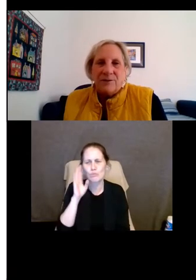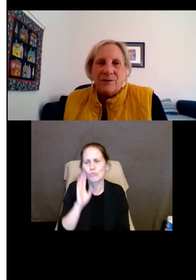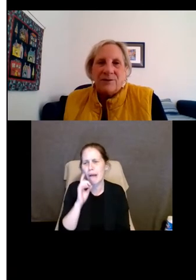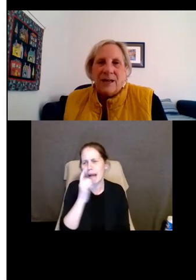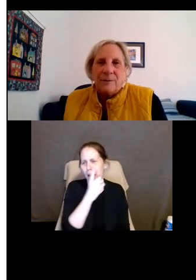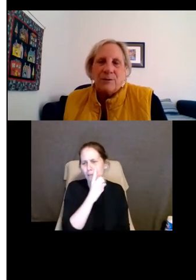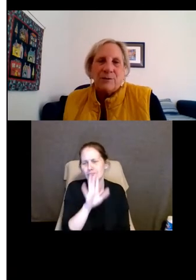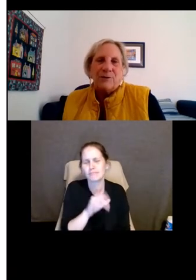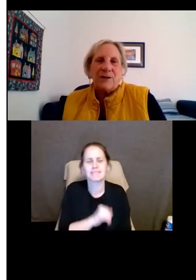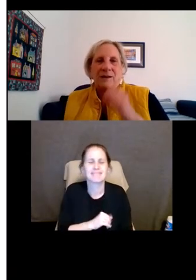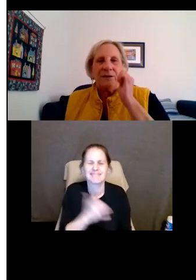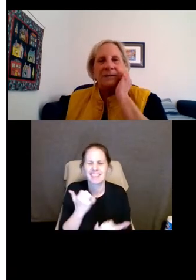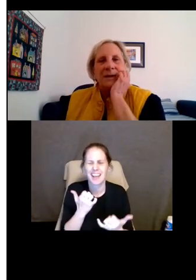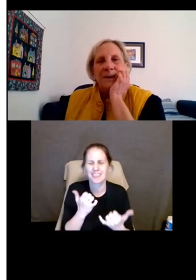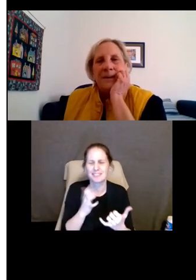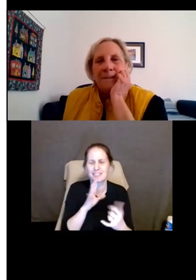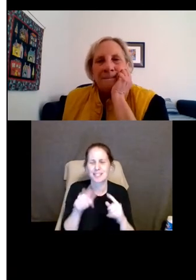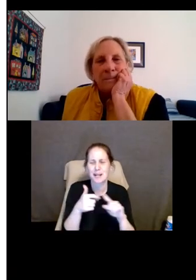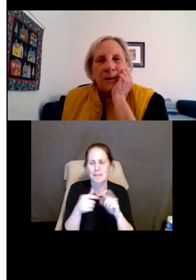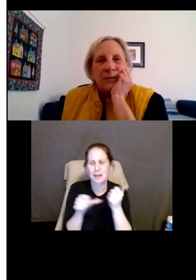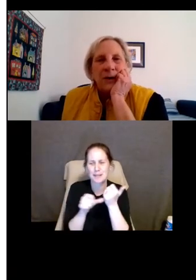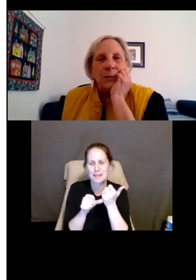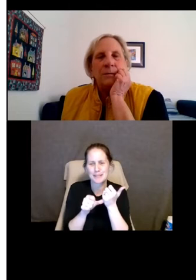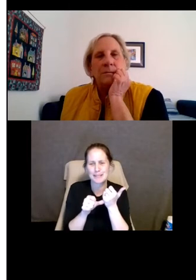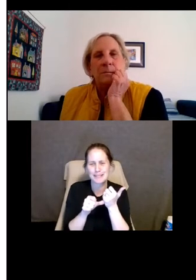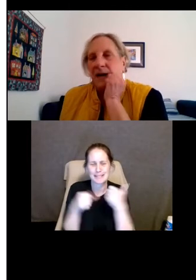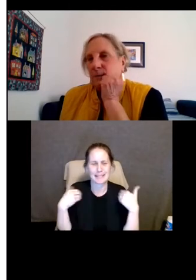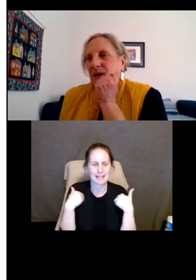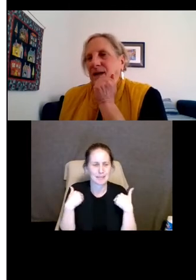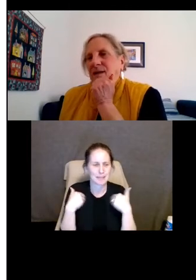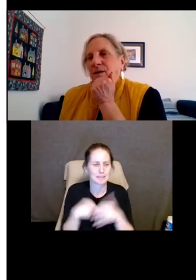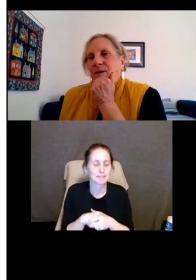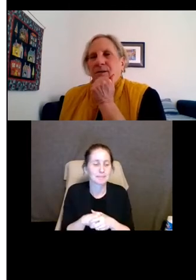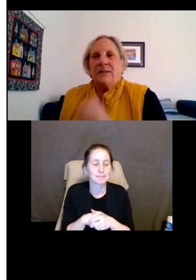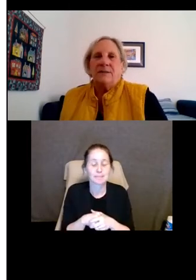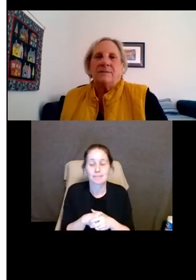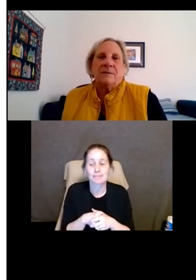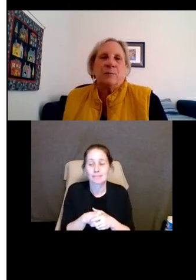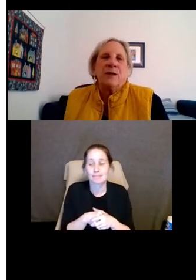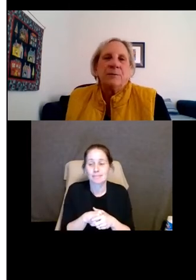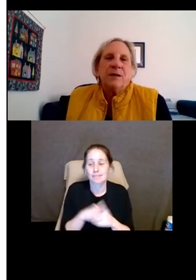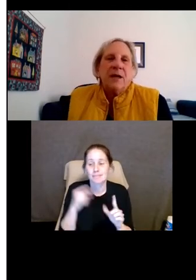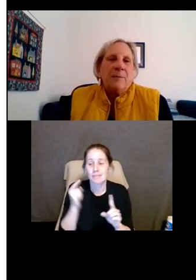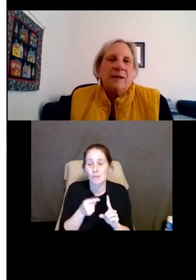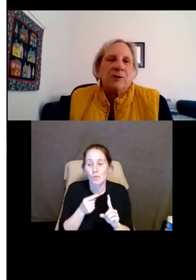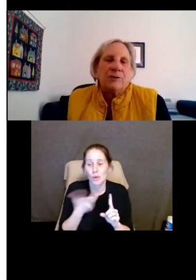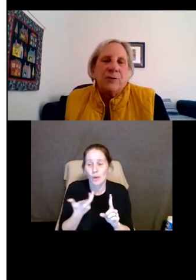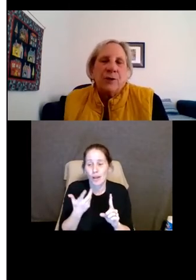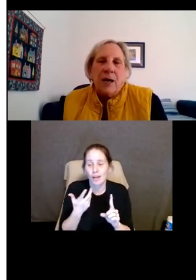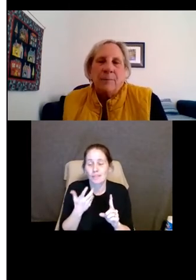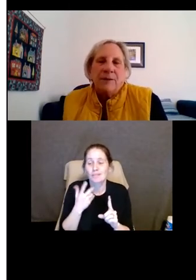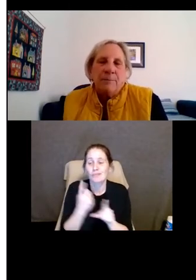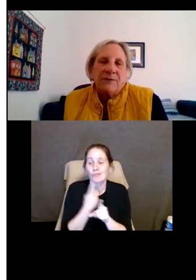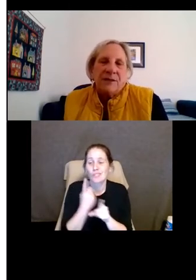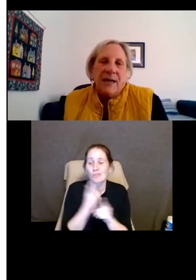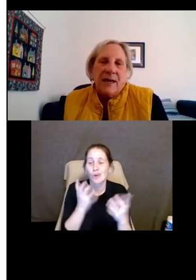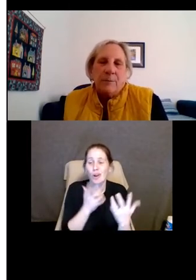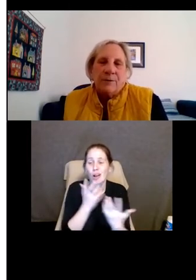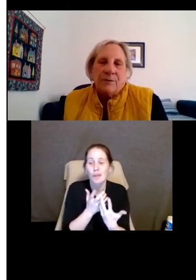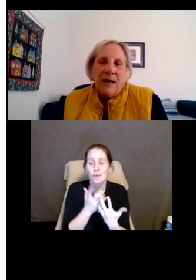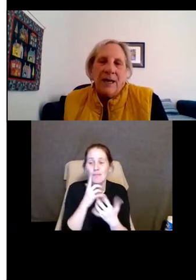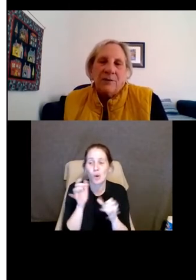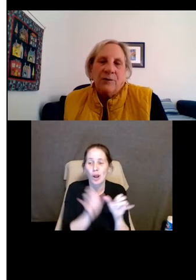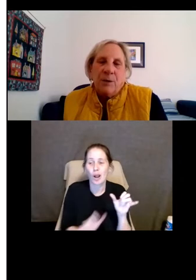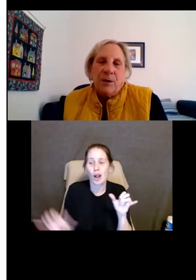talk about assistance animals for a second. So bottom line here, reasonable accommodations for common domestic